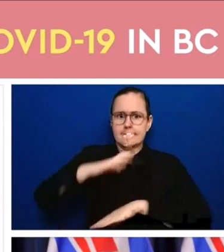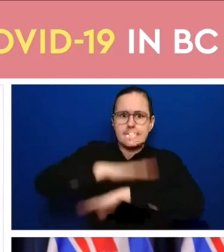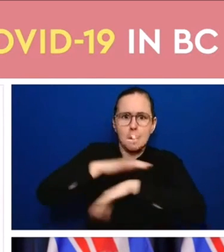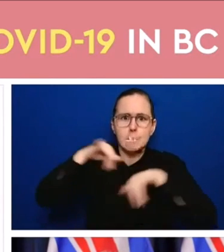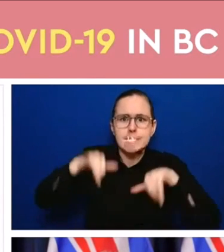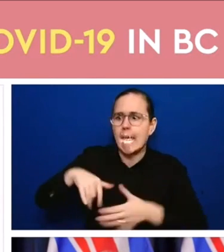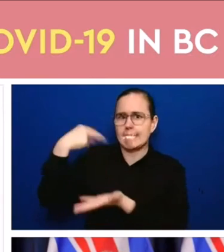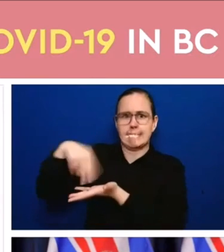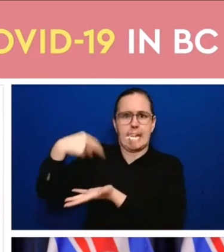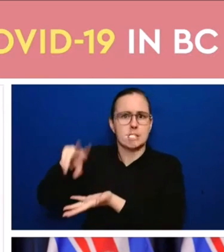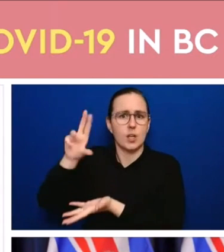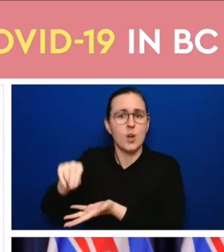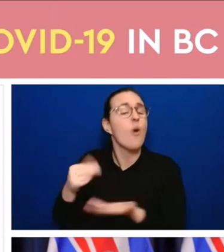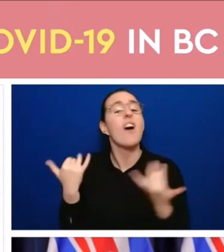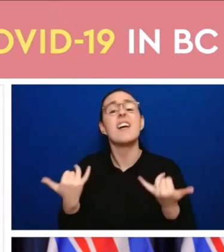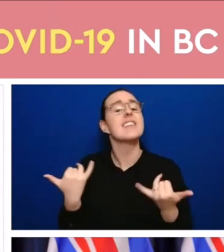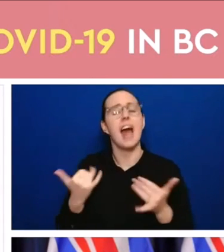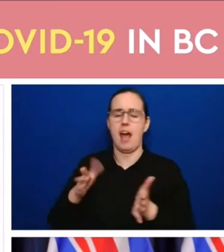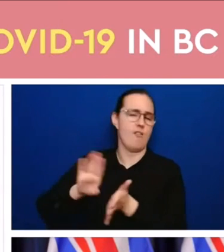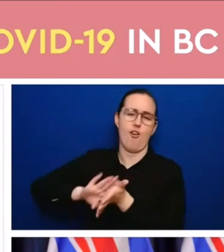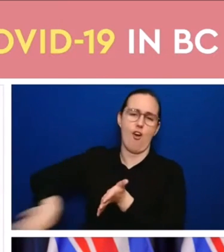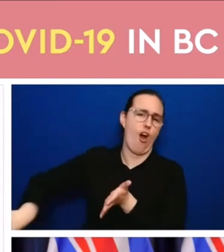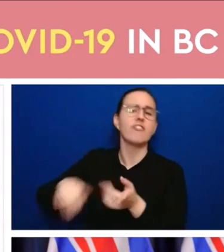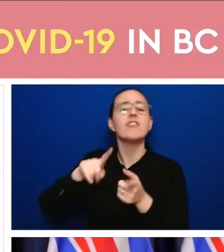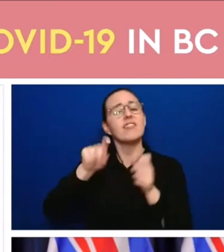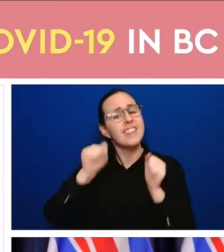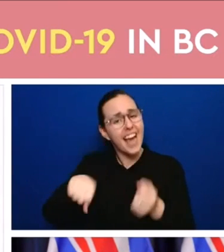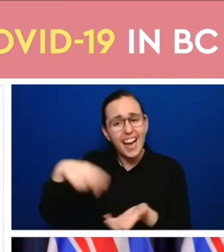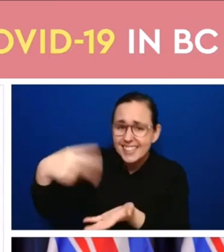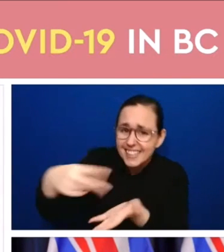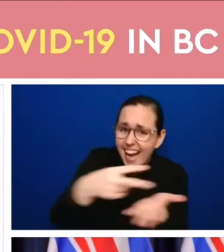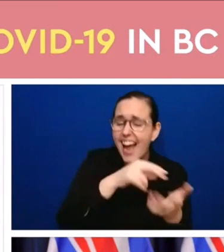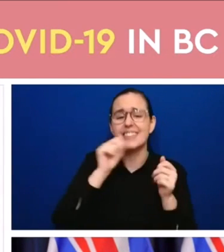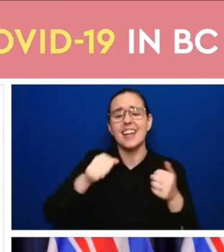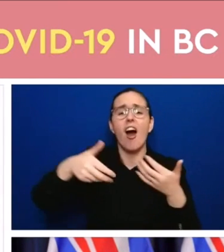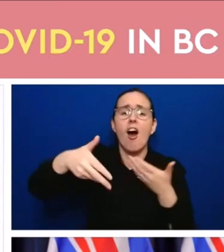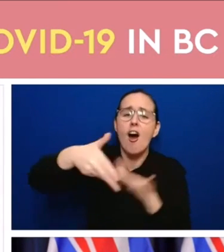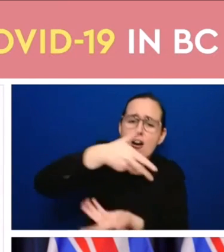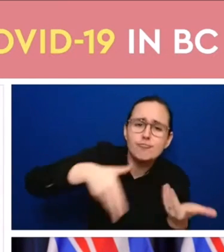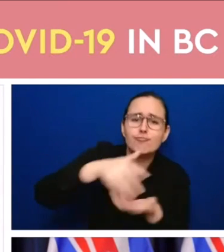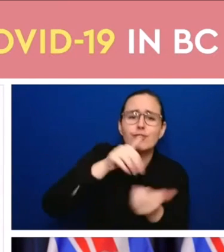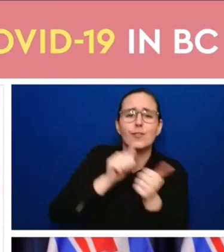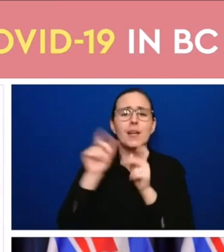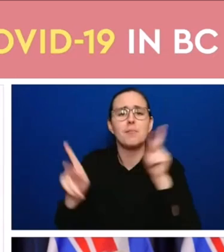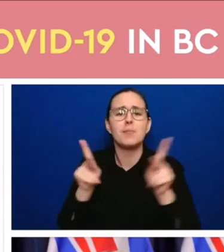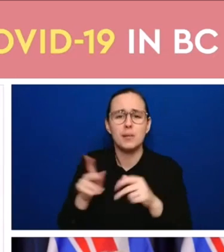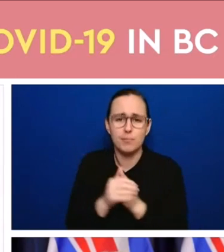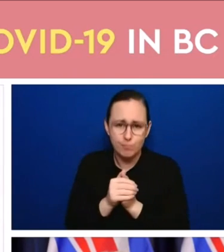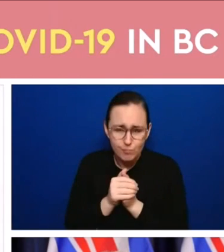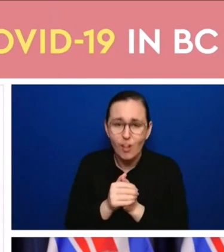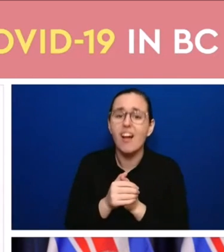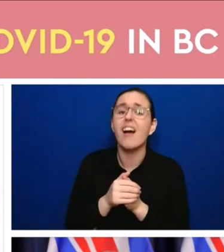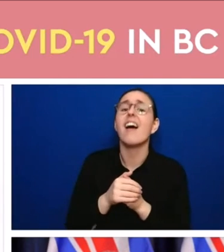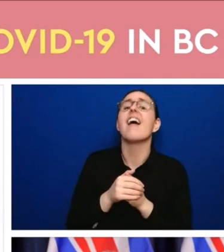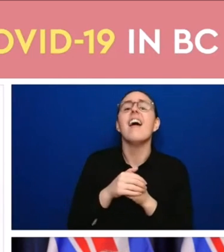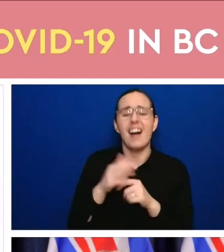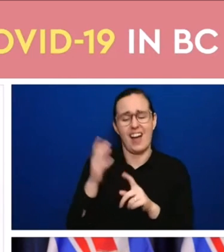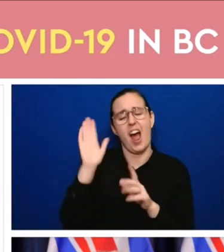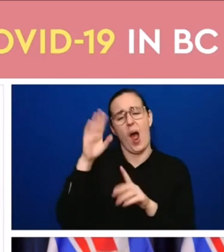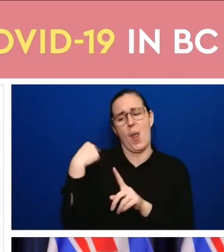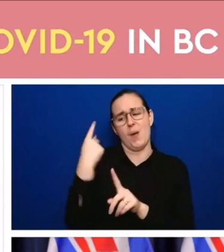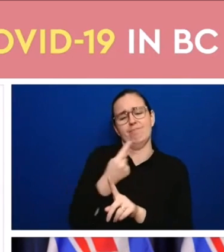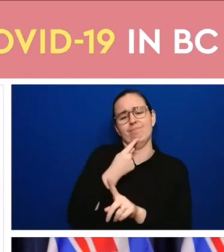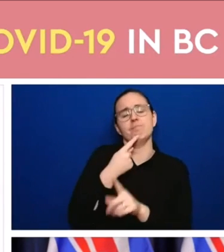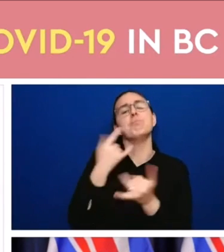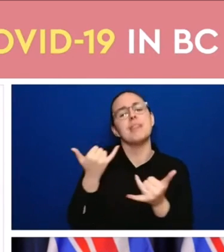of those other important things that we've missed will be back indoor seated events will go back to full capacity we